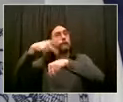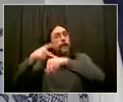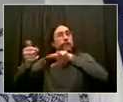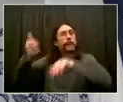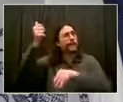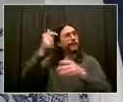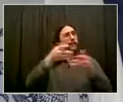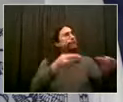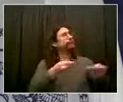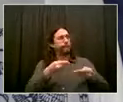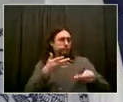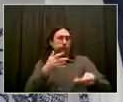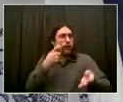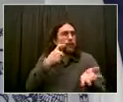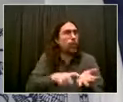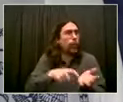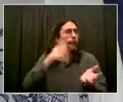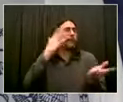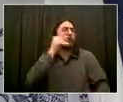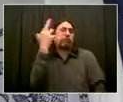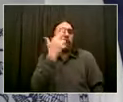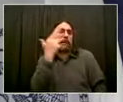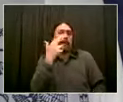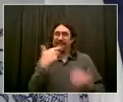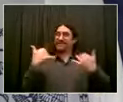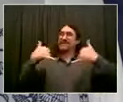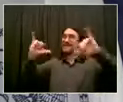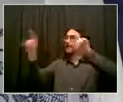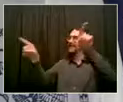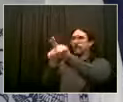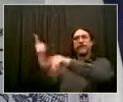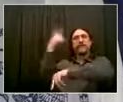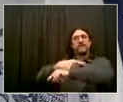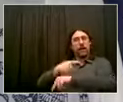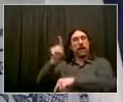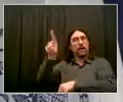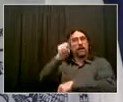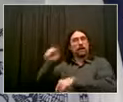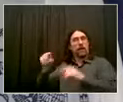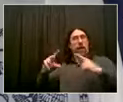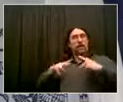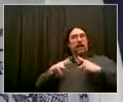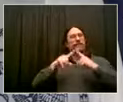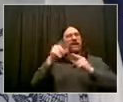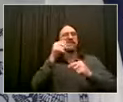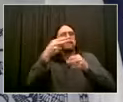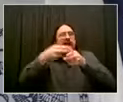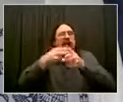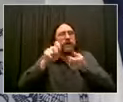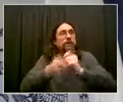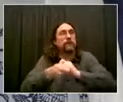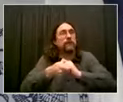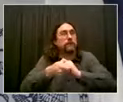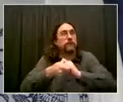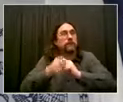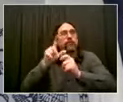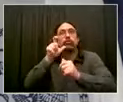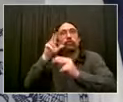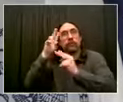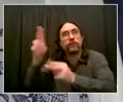Somewhat relatedly, one of the action items, one of the few action items that came out of your